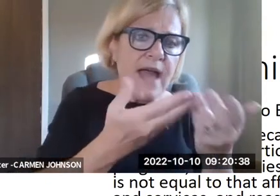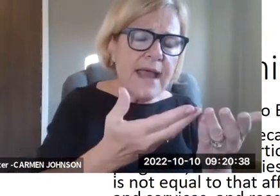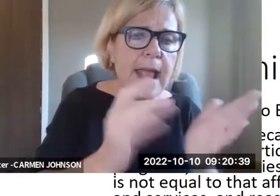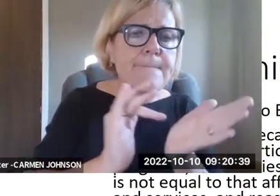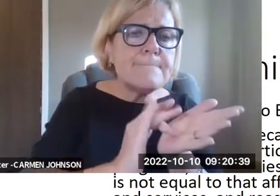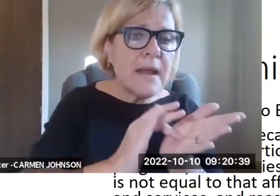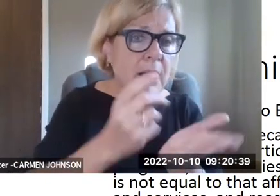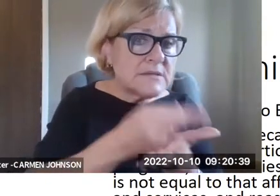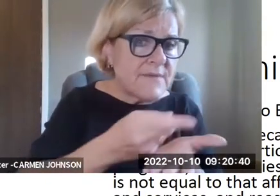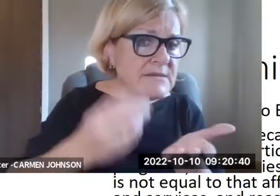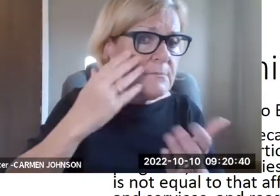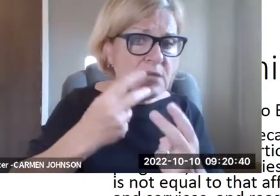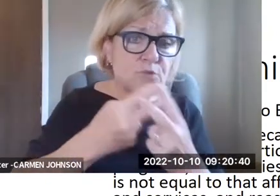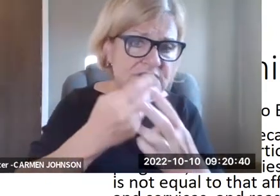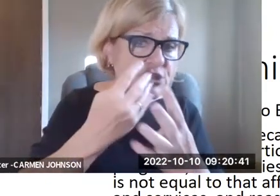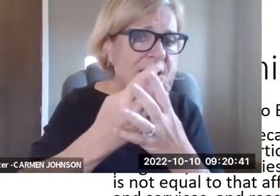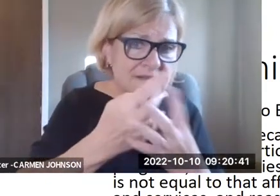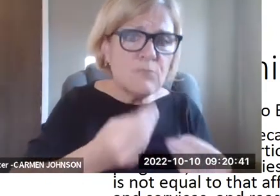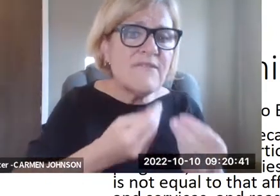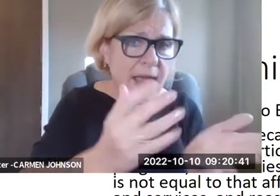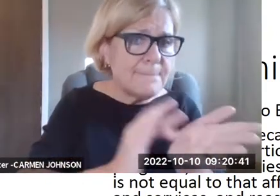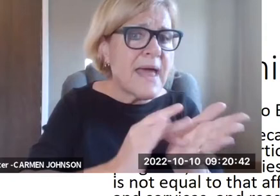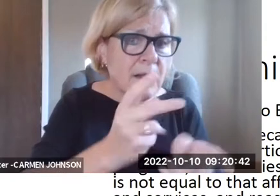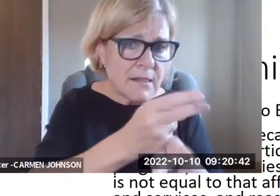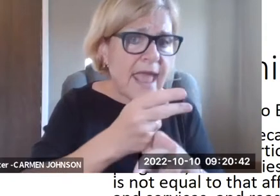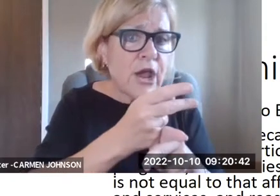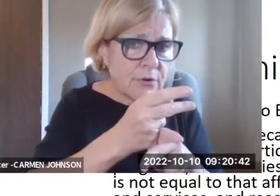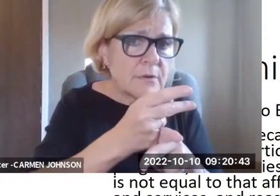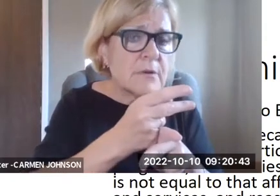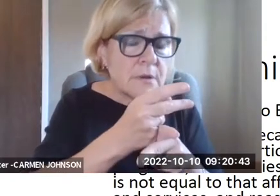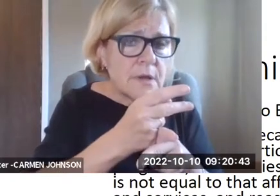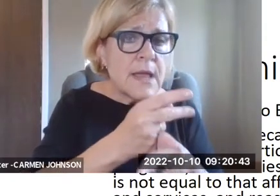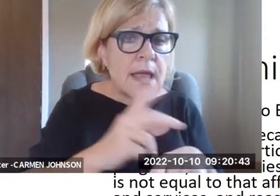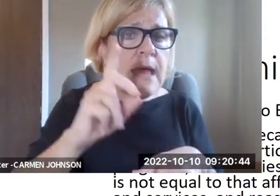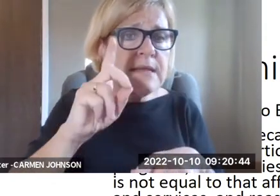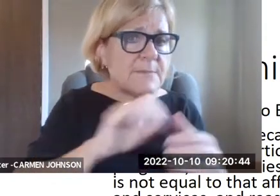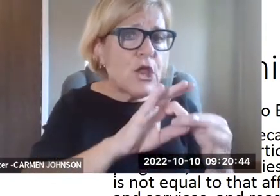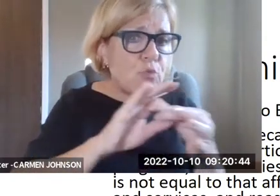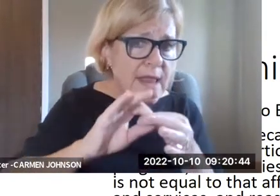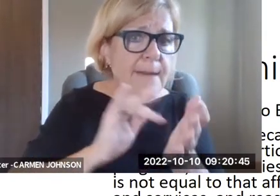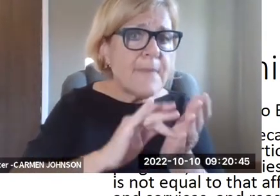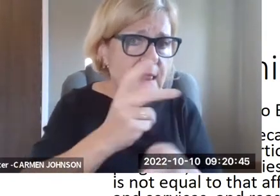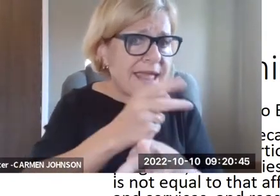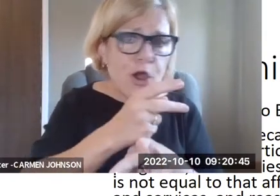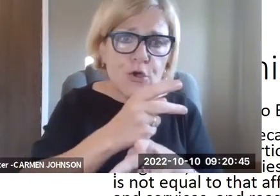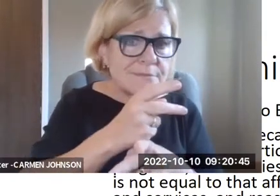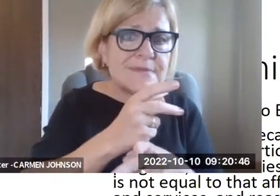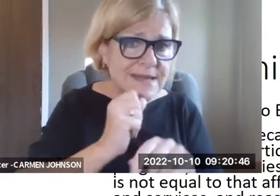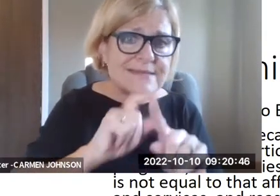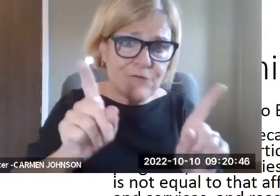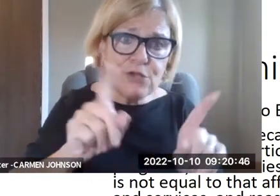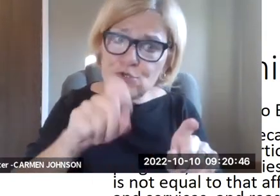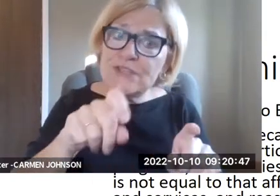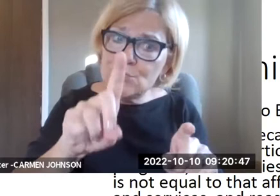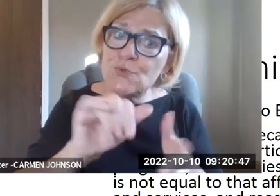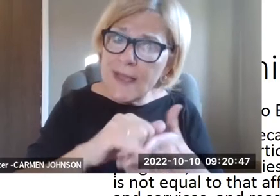activities. And that includes both by providing medical devices, because prisons and jails provide